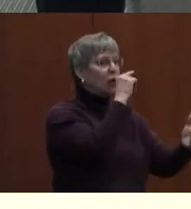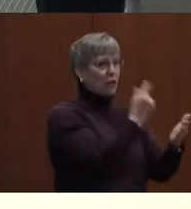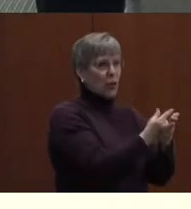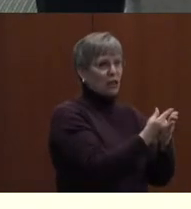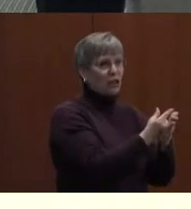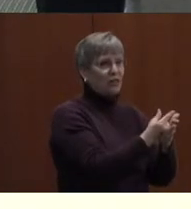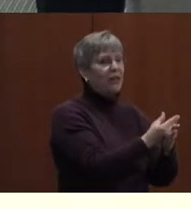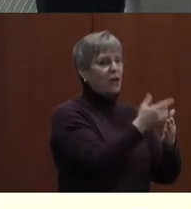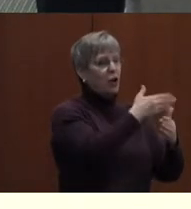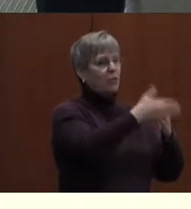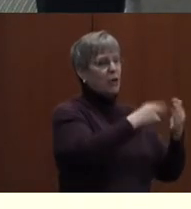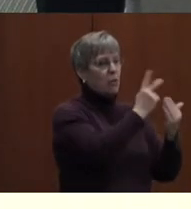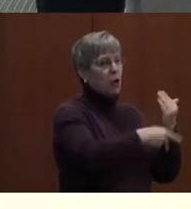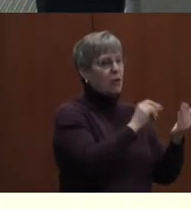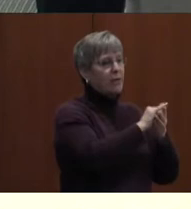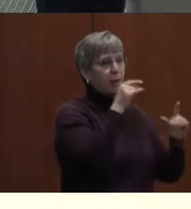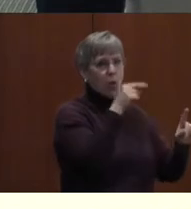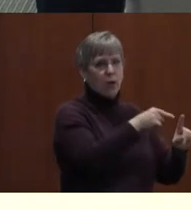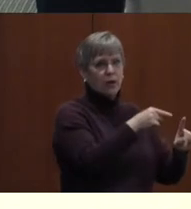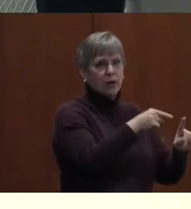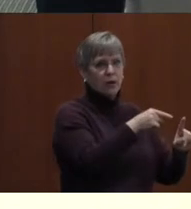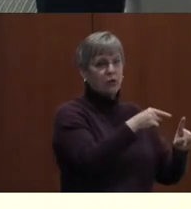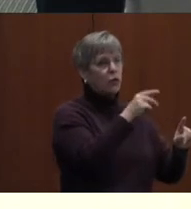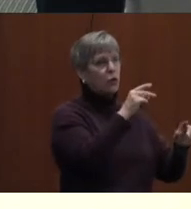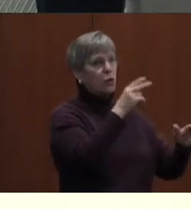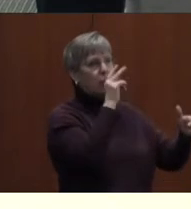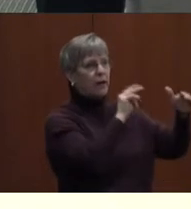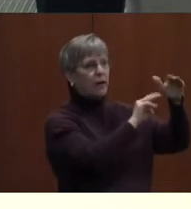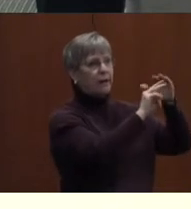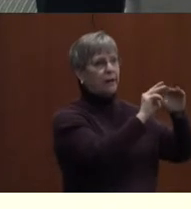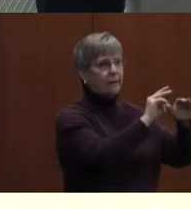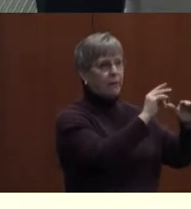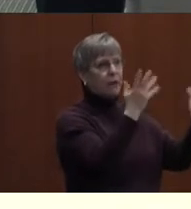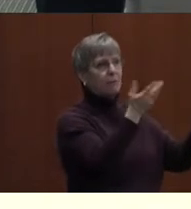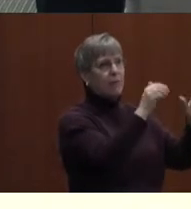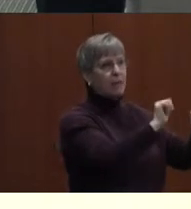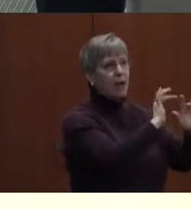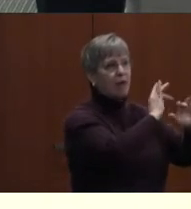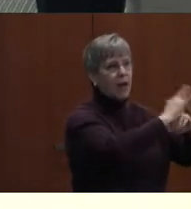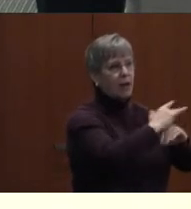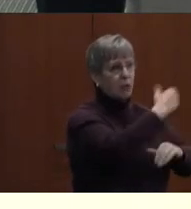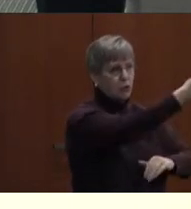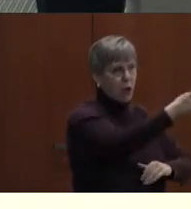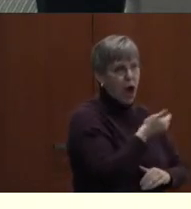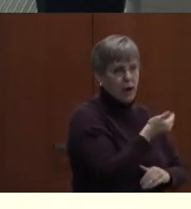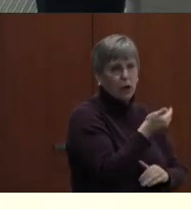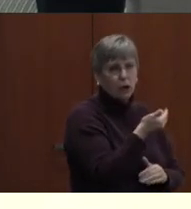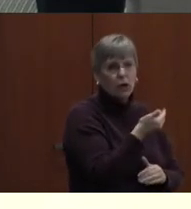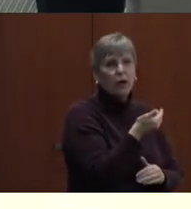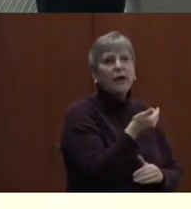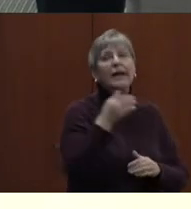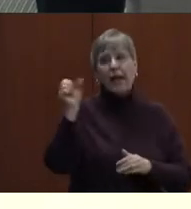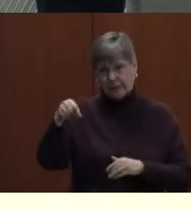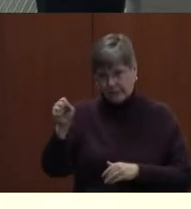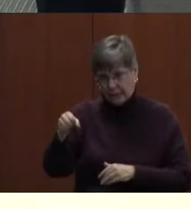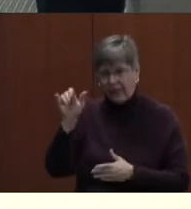at that point in time. Got it. So you're sort of looking ahead to what's going to be out there. Correct. Possibly higher. Is that okay? Yeah.